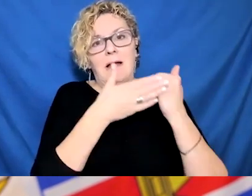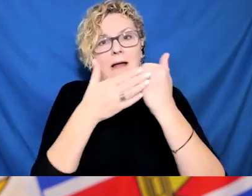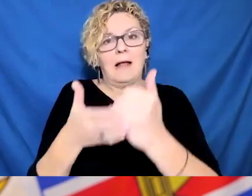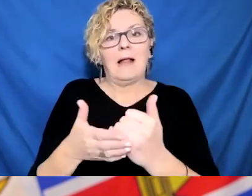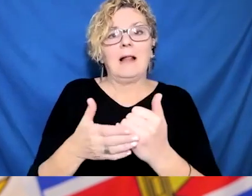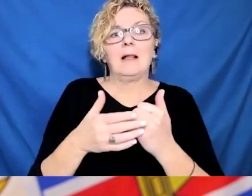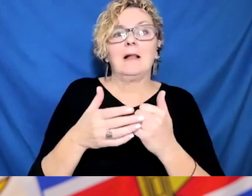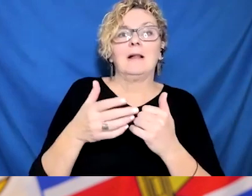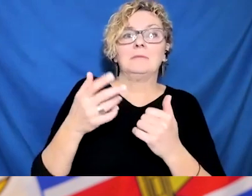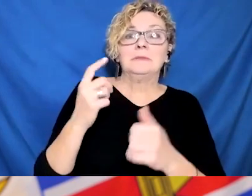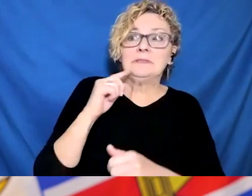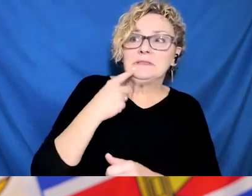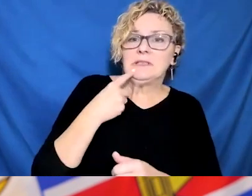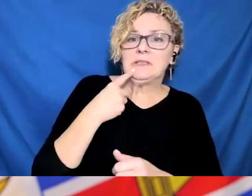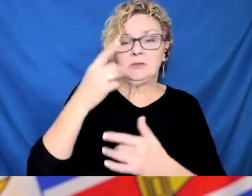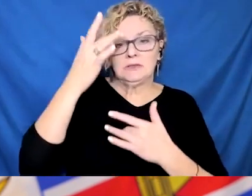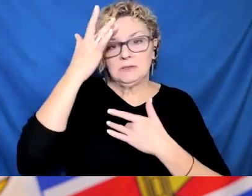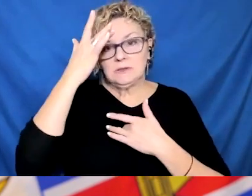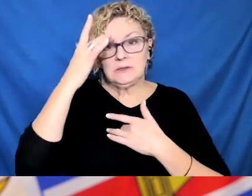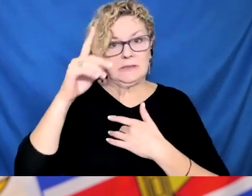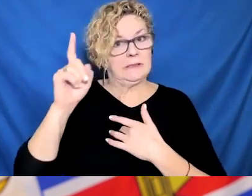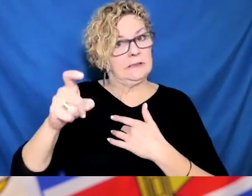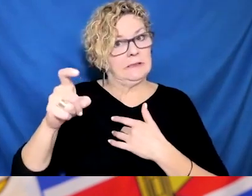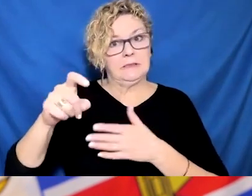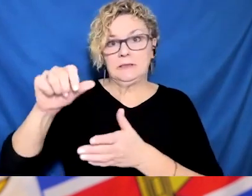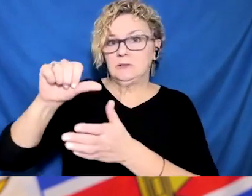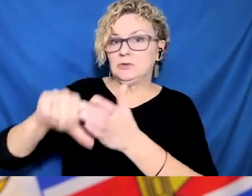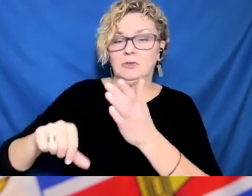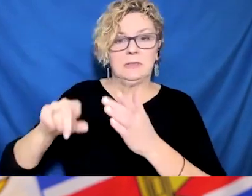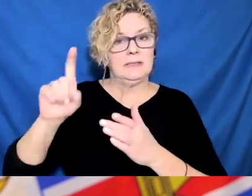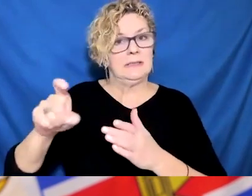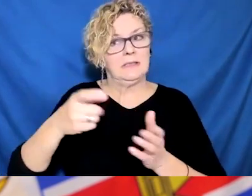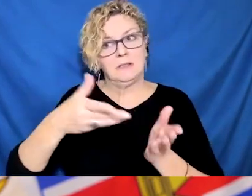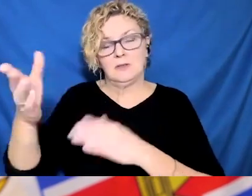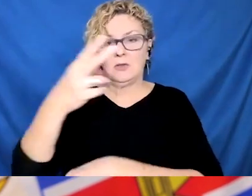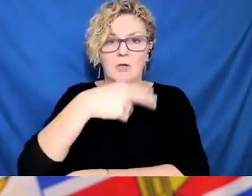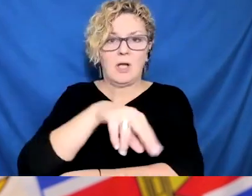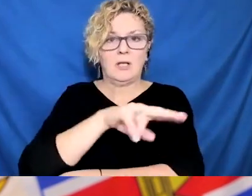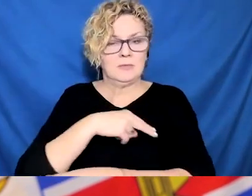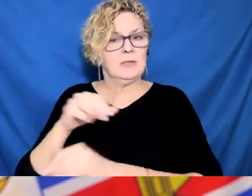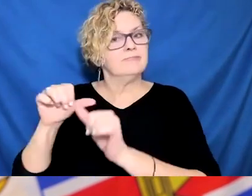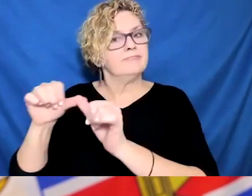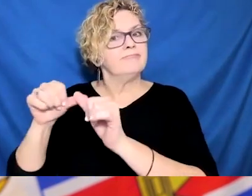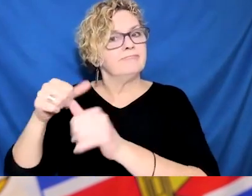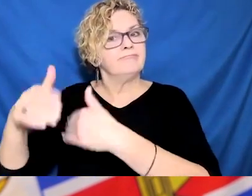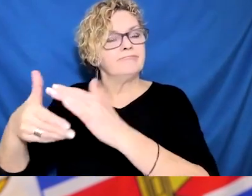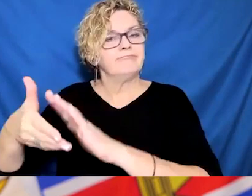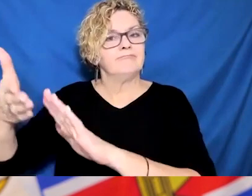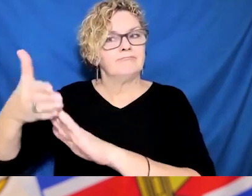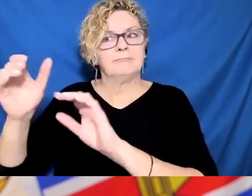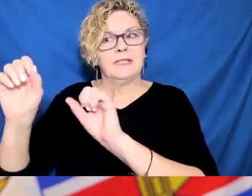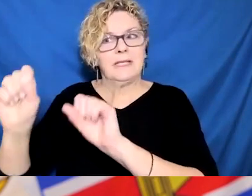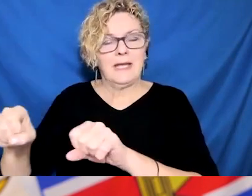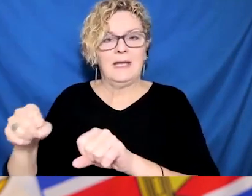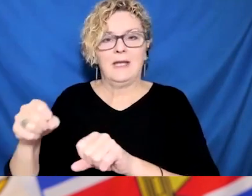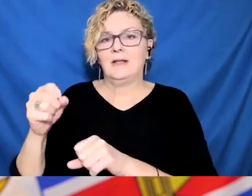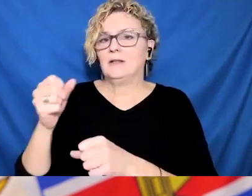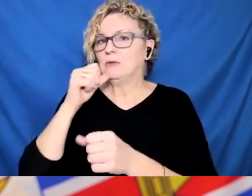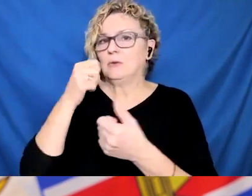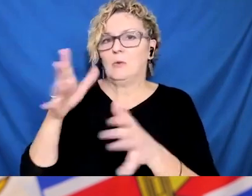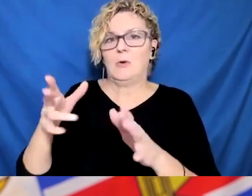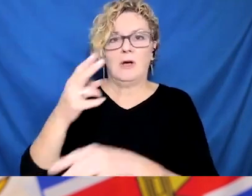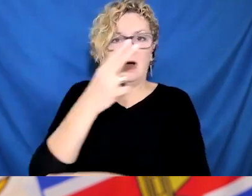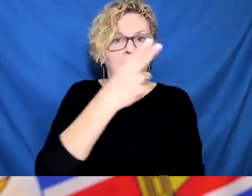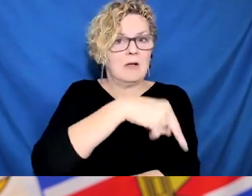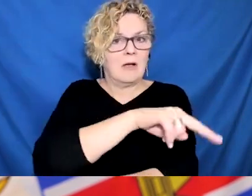COVID. Can you explain the rationale behind that decision and are similar policies on the way for other health authorities across